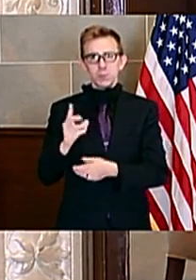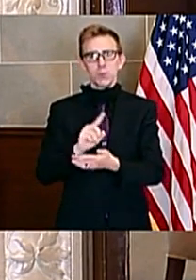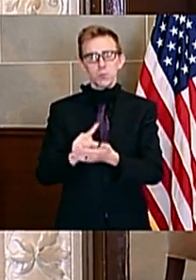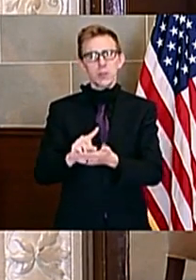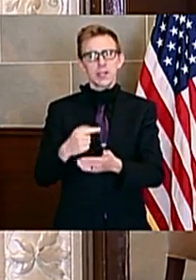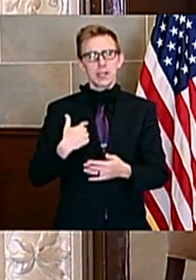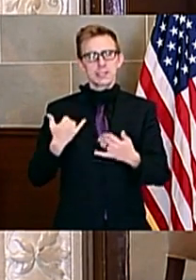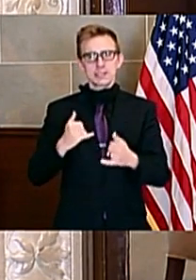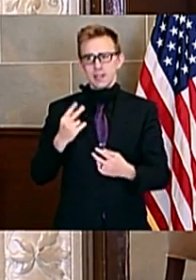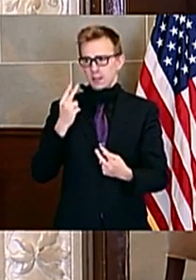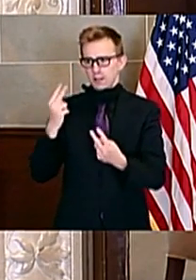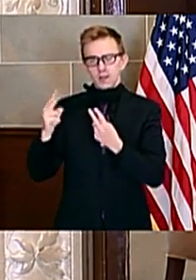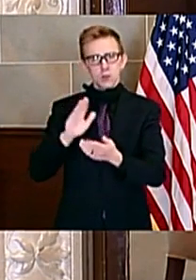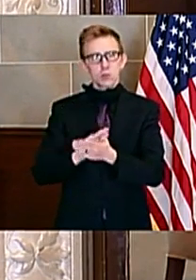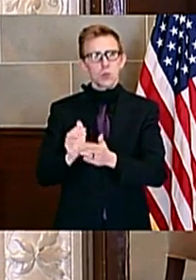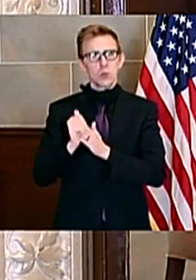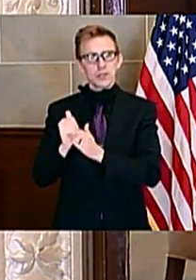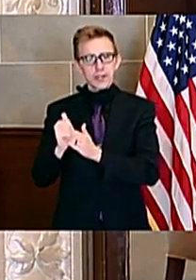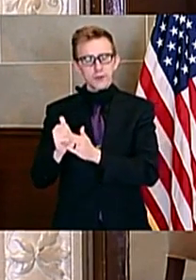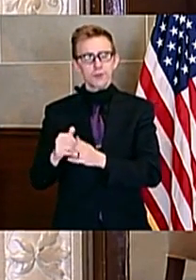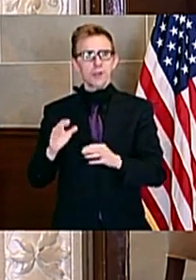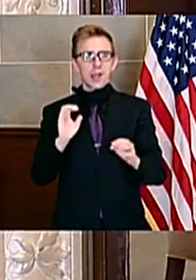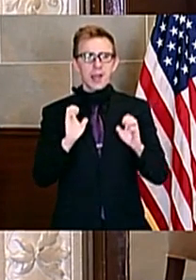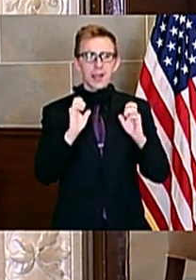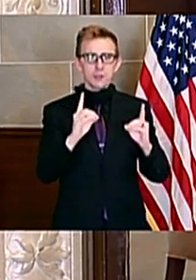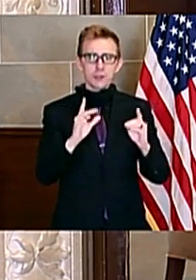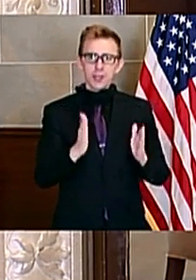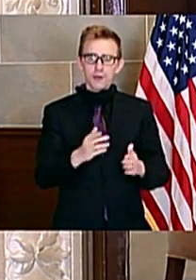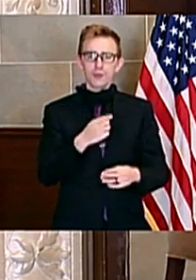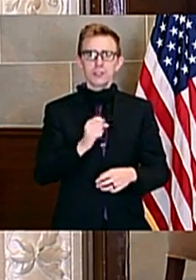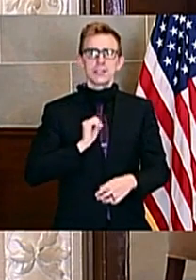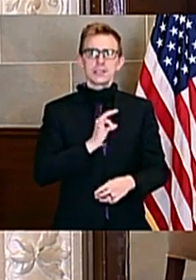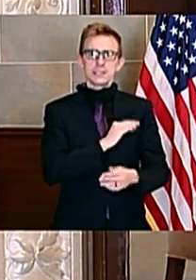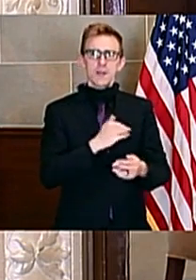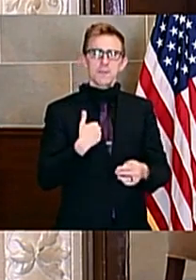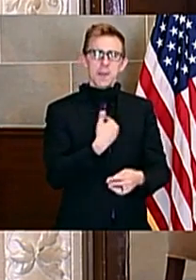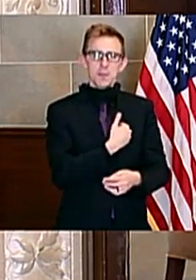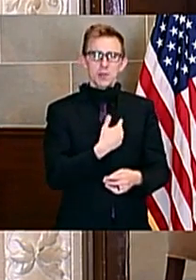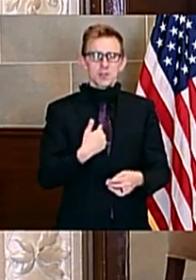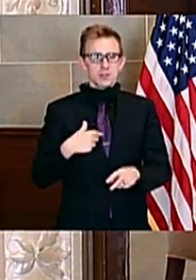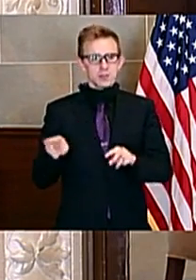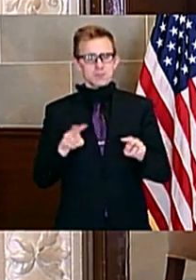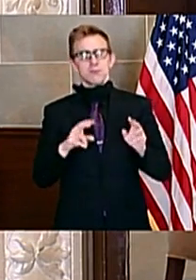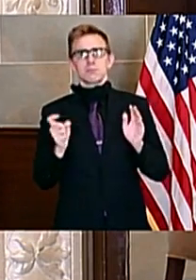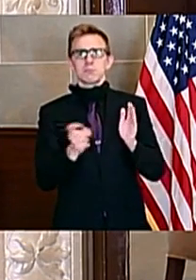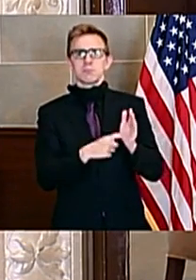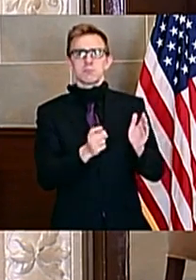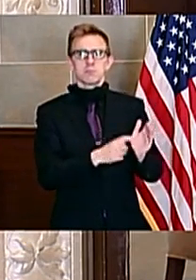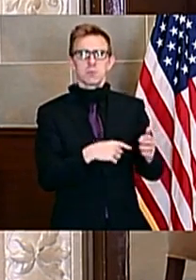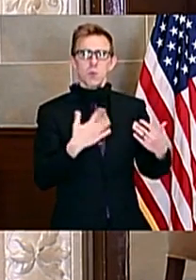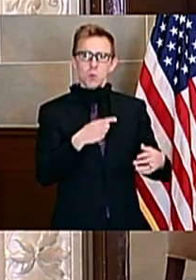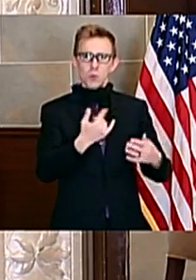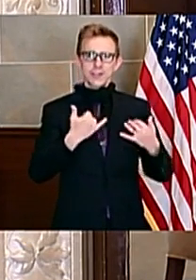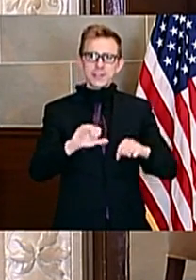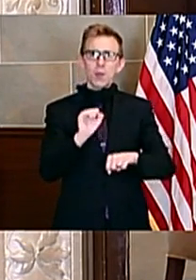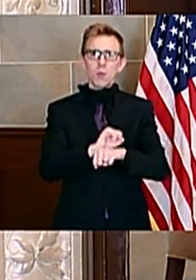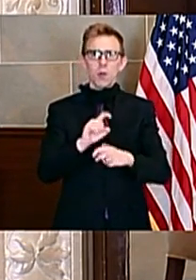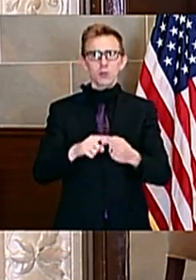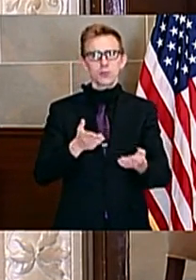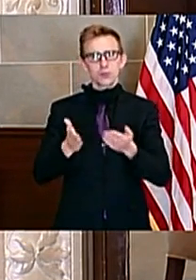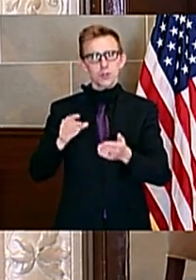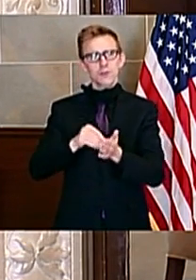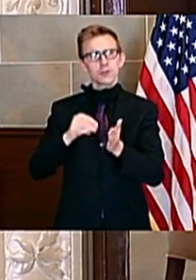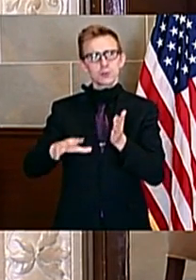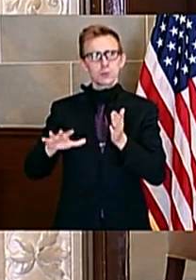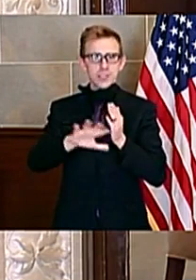impressed by our school leaders, educators, and staff members for continuing to serve Missouri students, even though